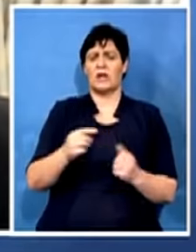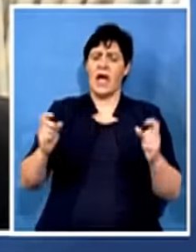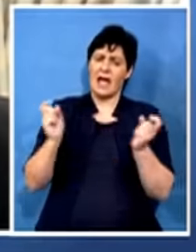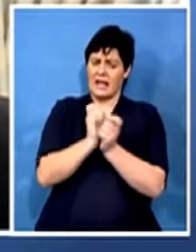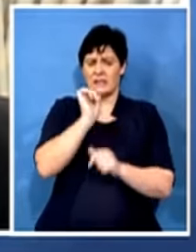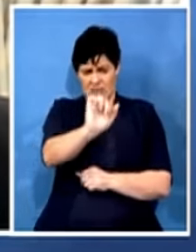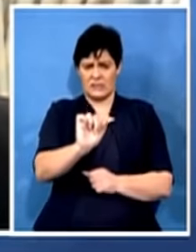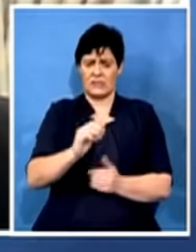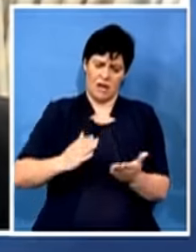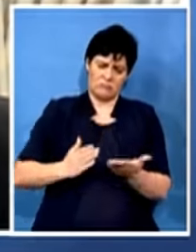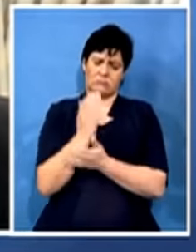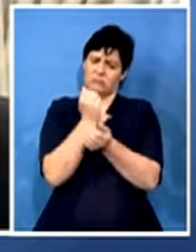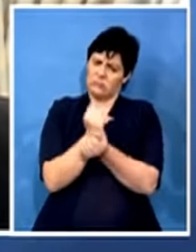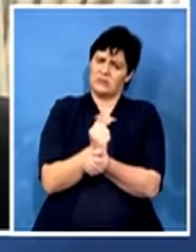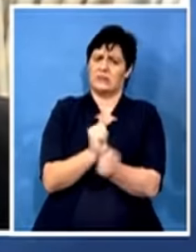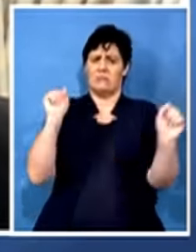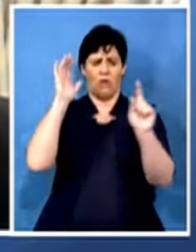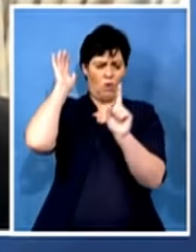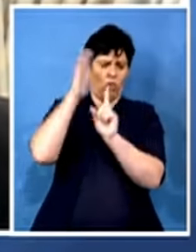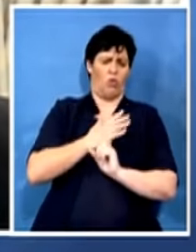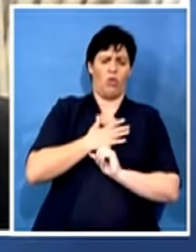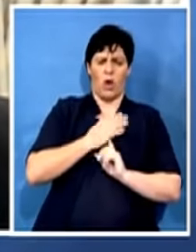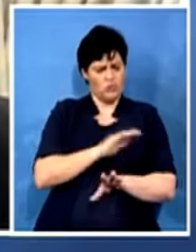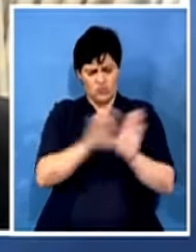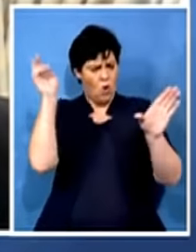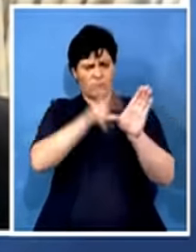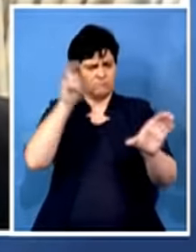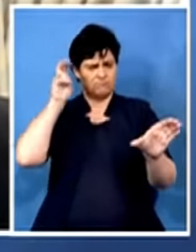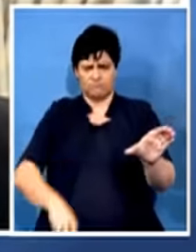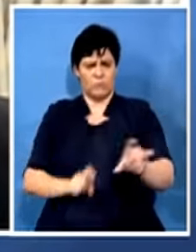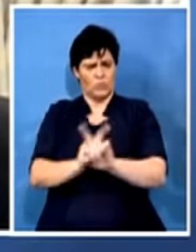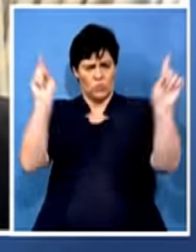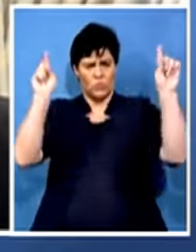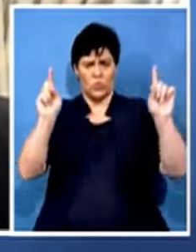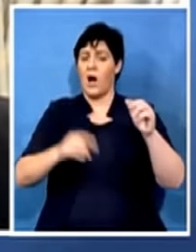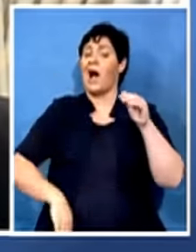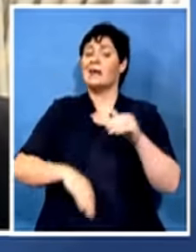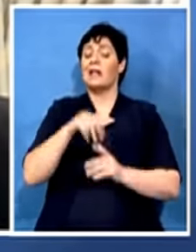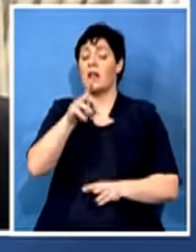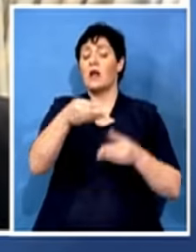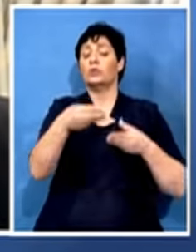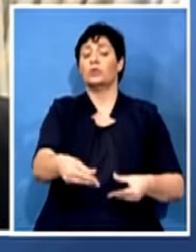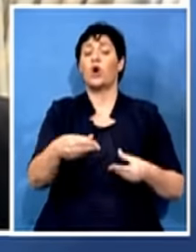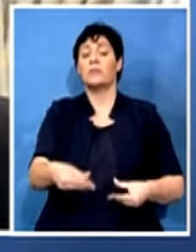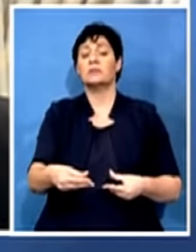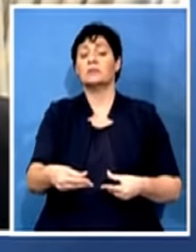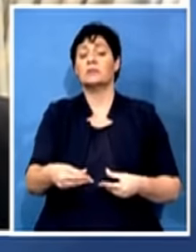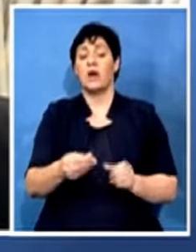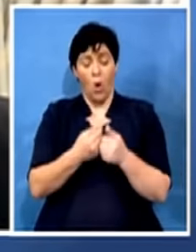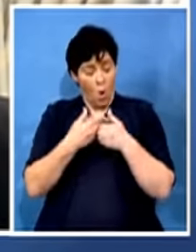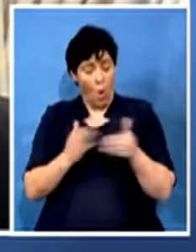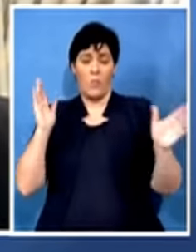No stepping down is applicable until those documents are unsealed in court. No to selective